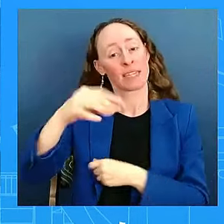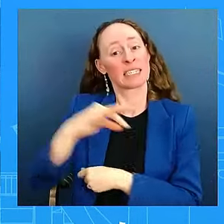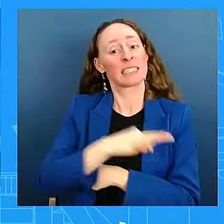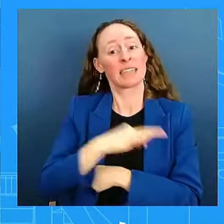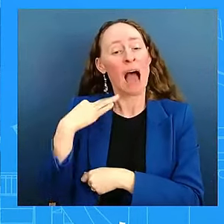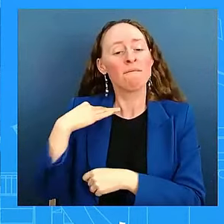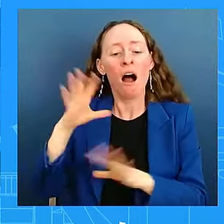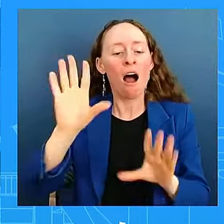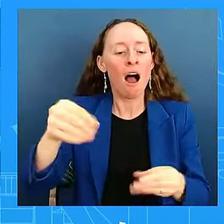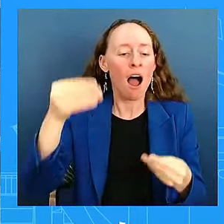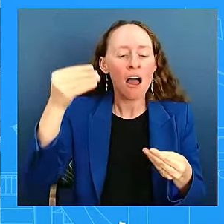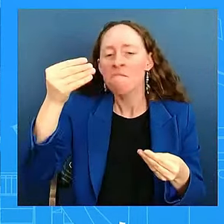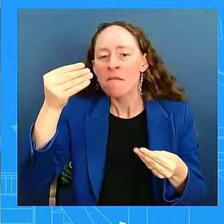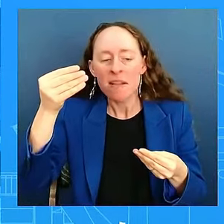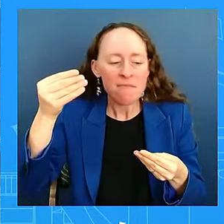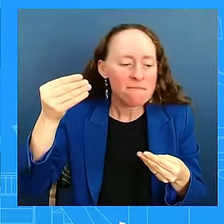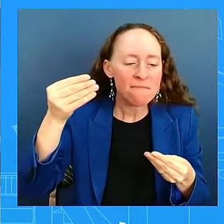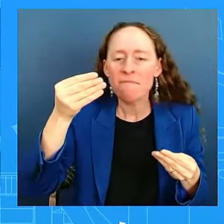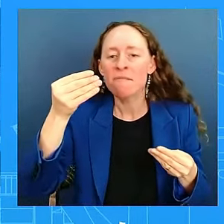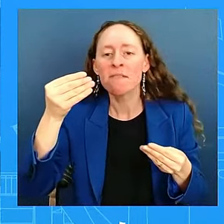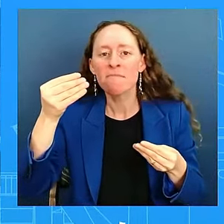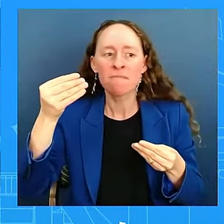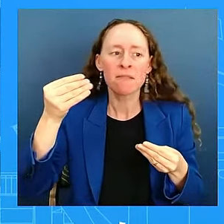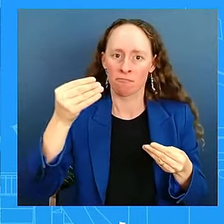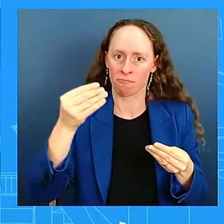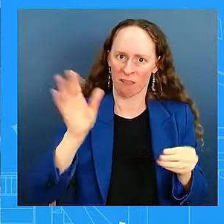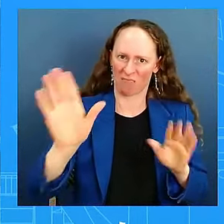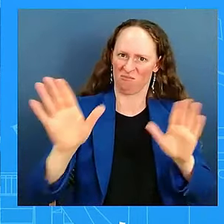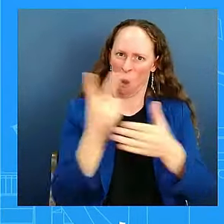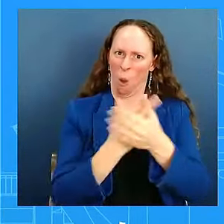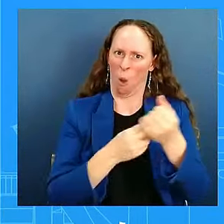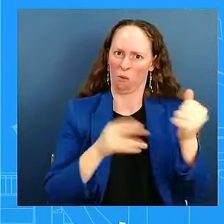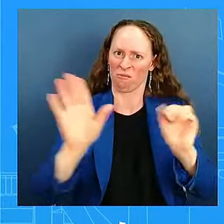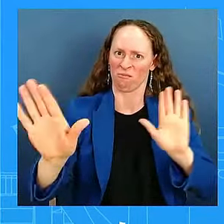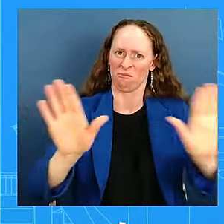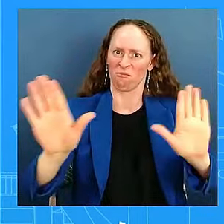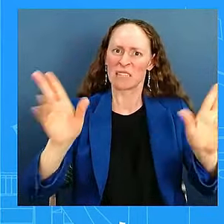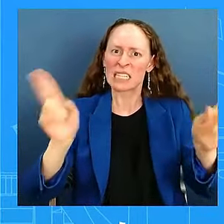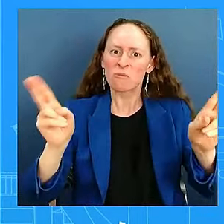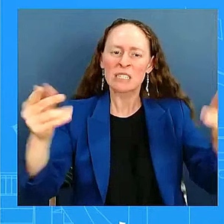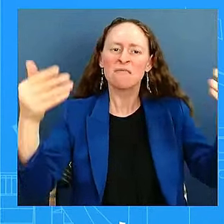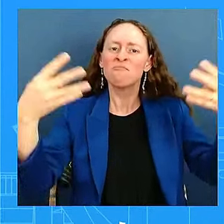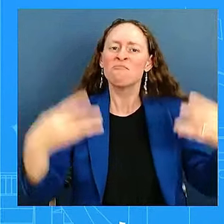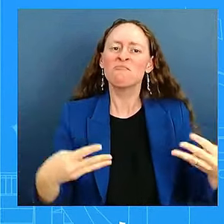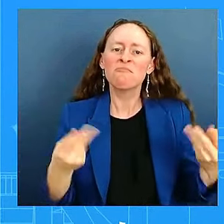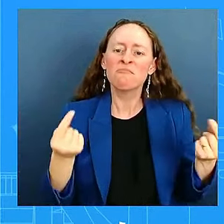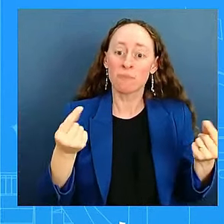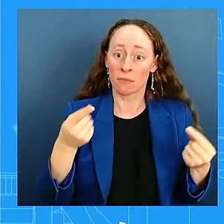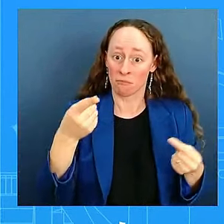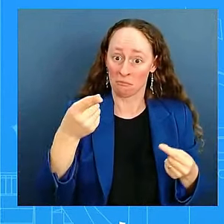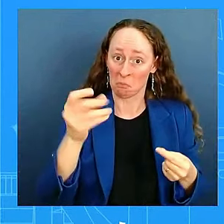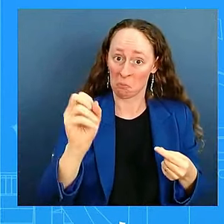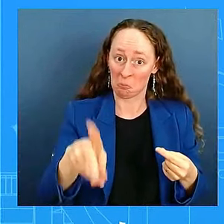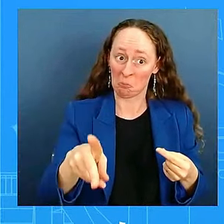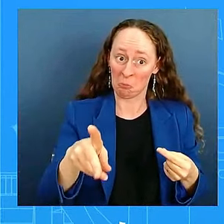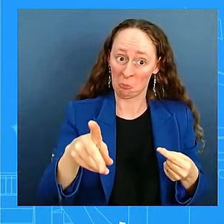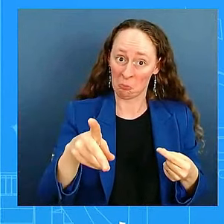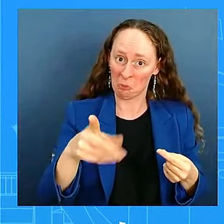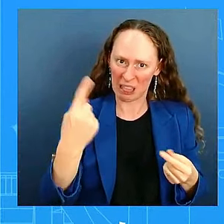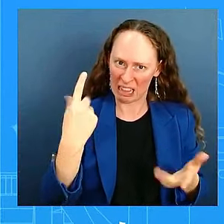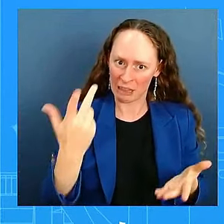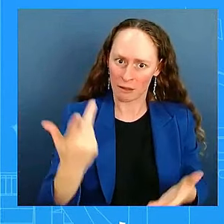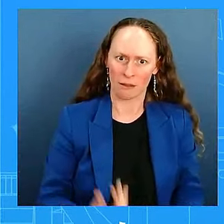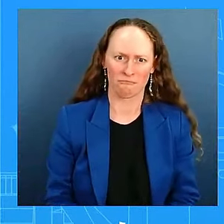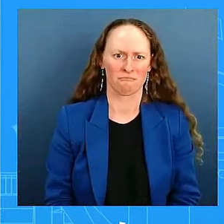Nance and Tim Walz. Okay. Is that acceptable? This is the first I'm hearing about this, so I have to get some more